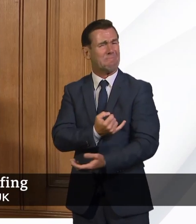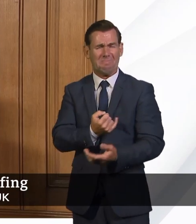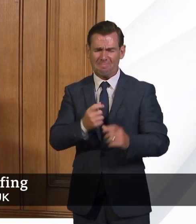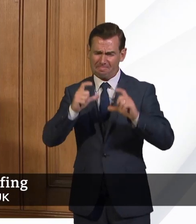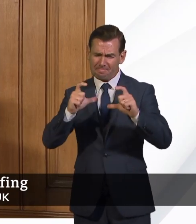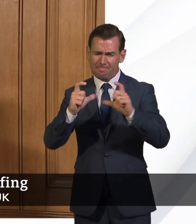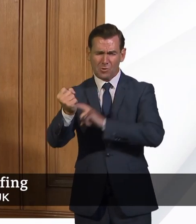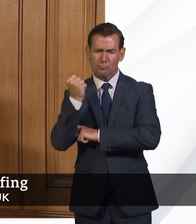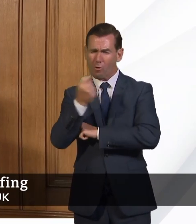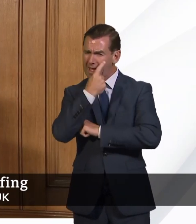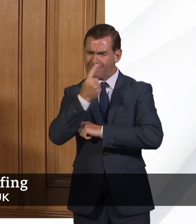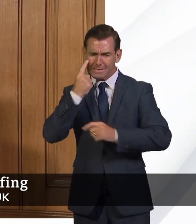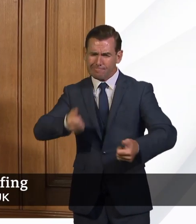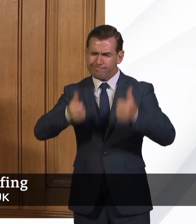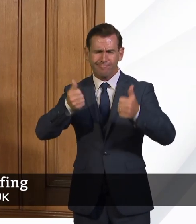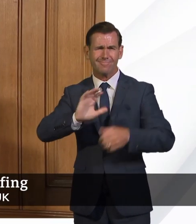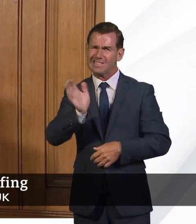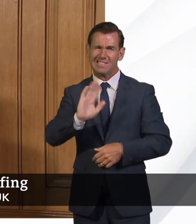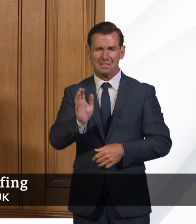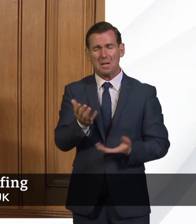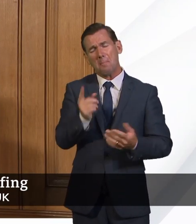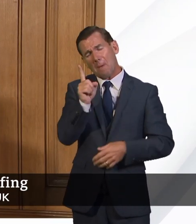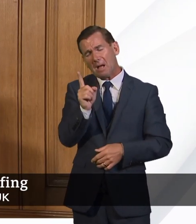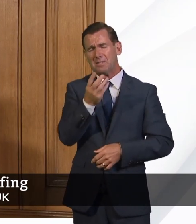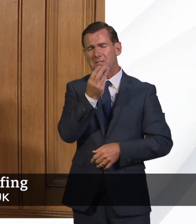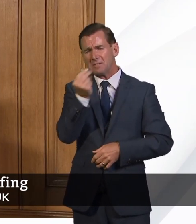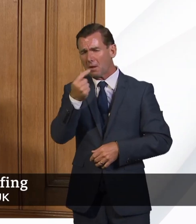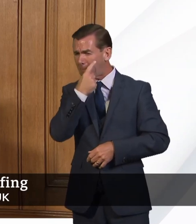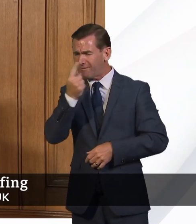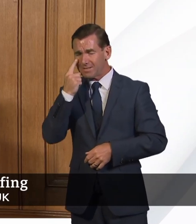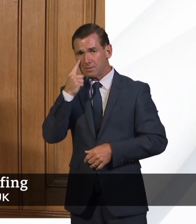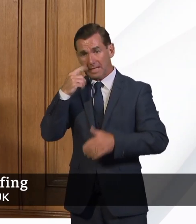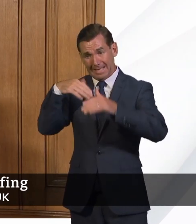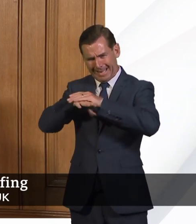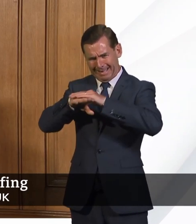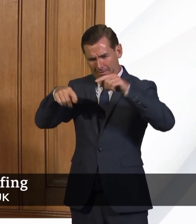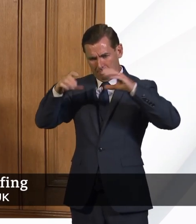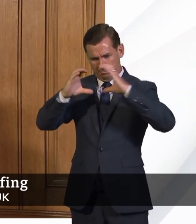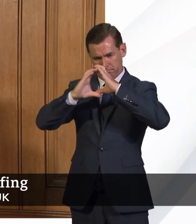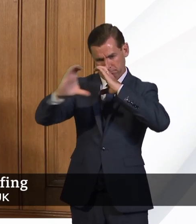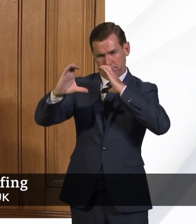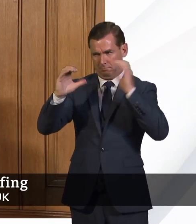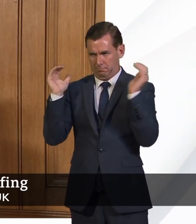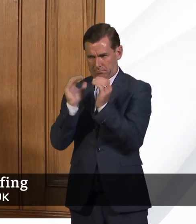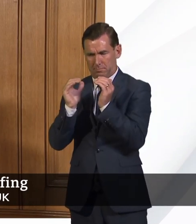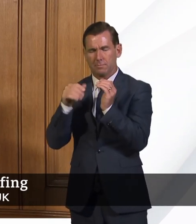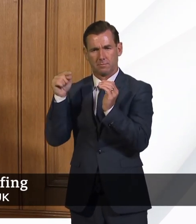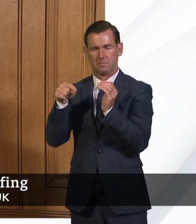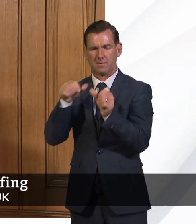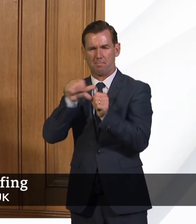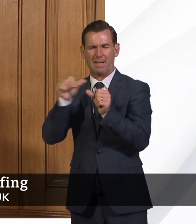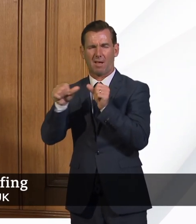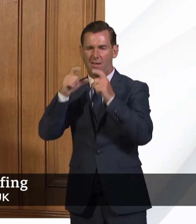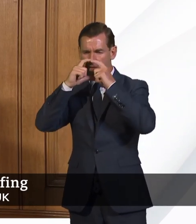And it is better for enclosed spaces than open spaces, where there is less risk of transmission. On the question of hospitals